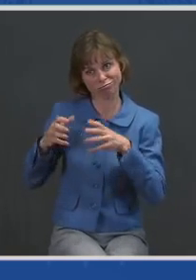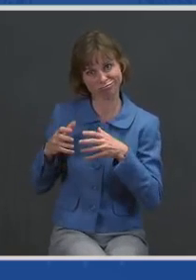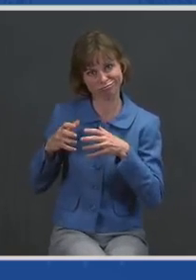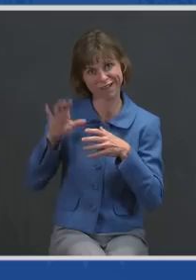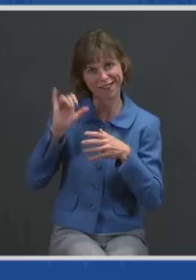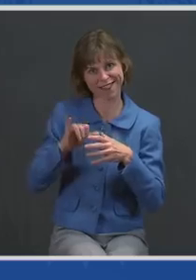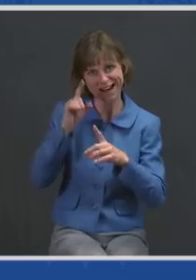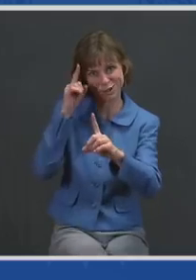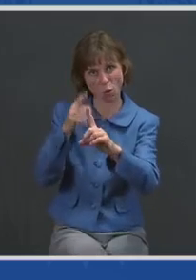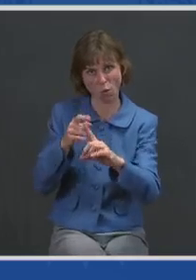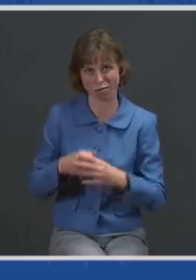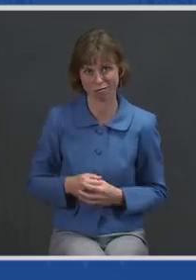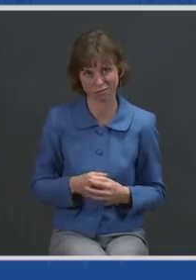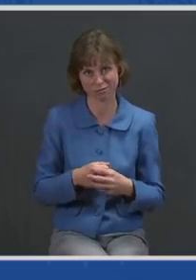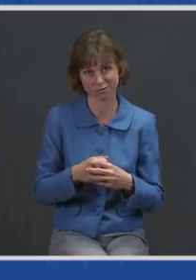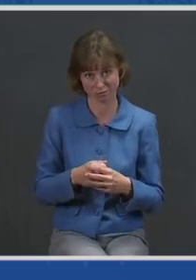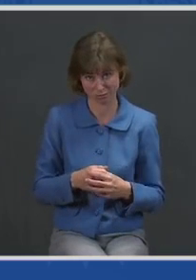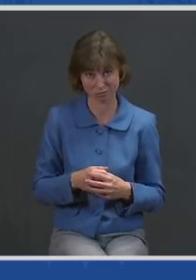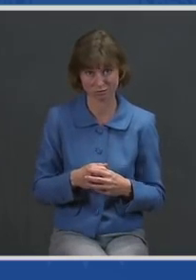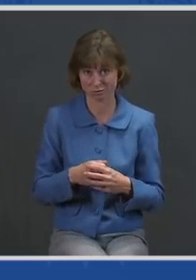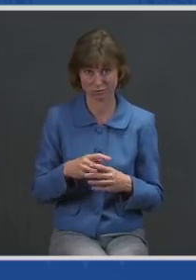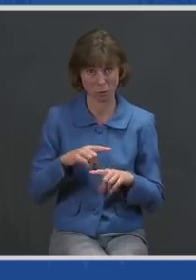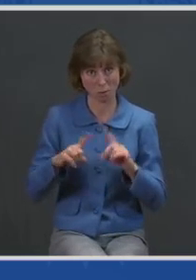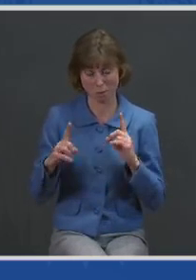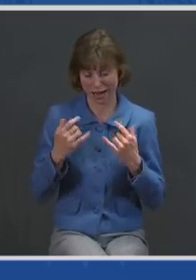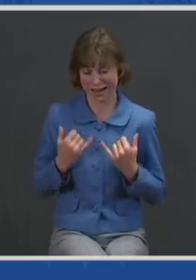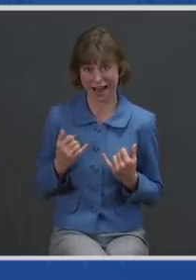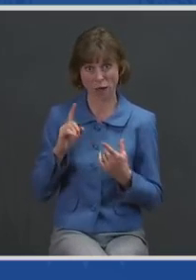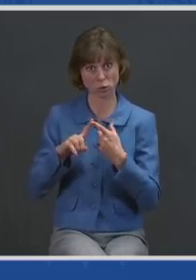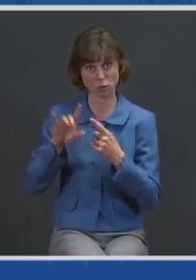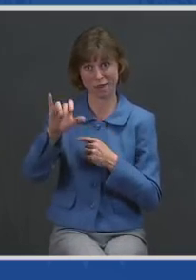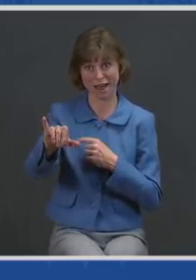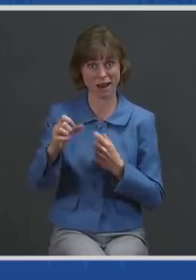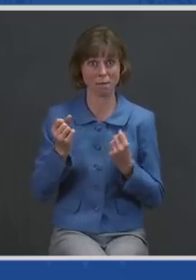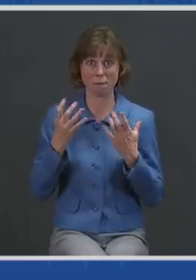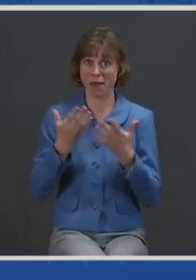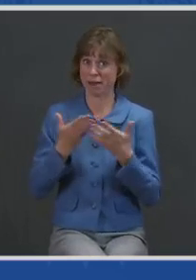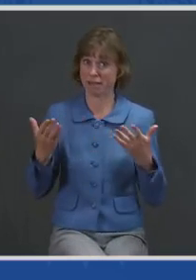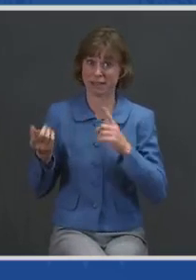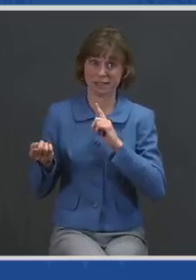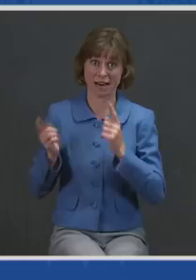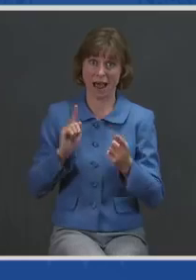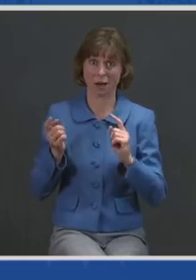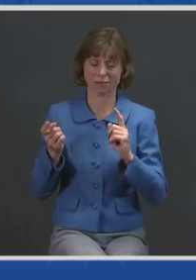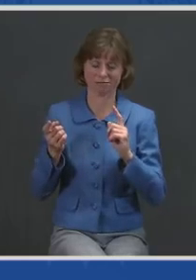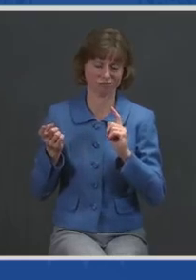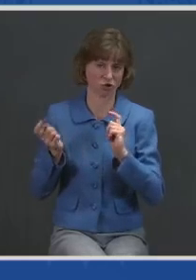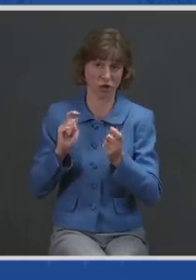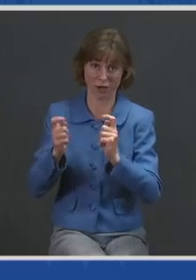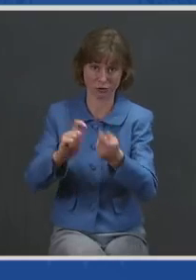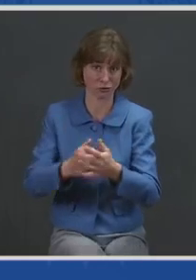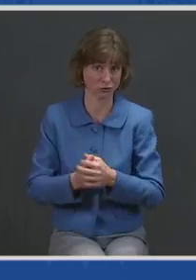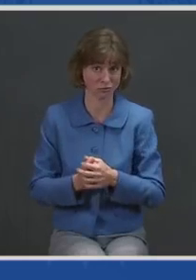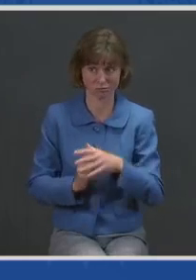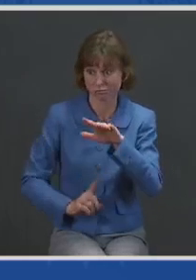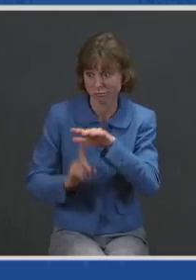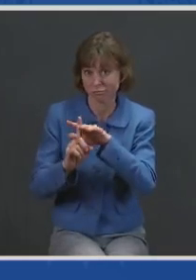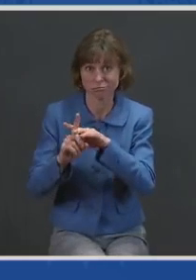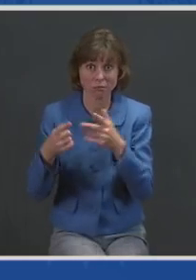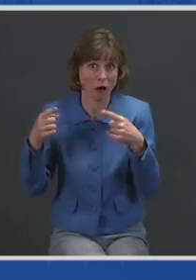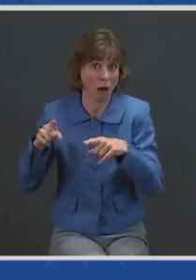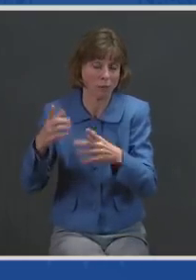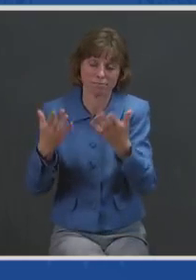But a goal — a lot can happen. Conditions can change. The scientists have made clear